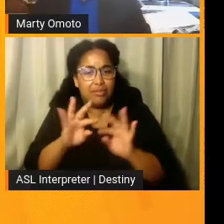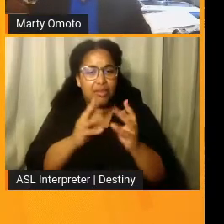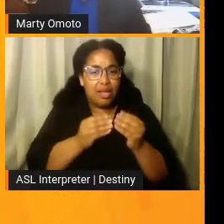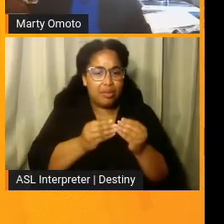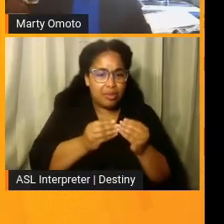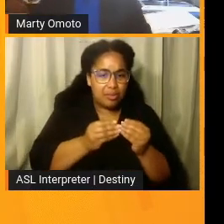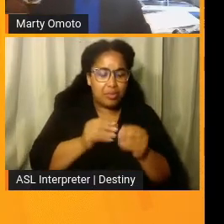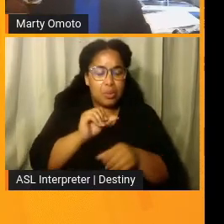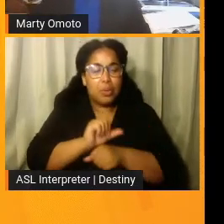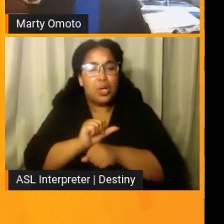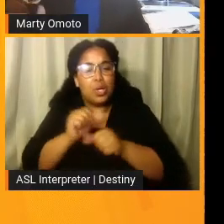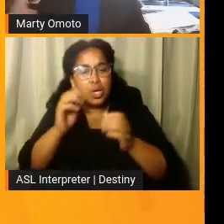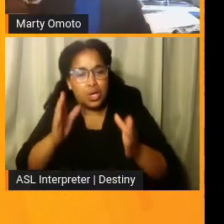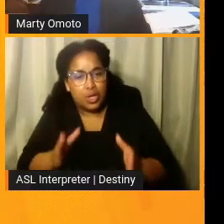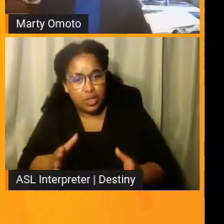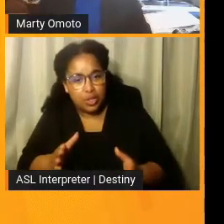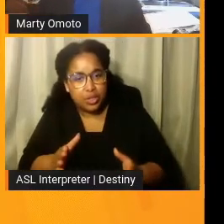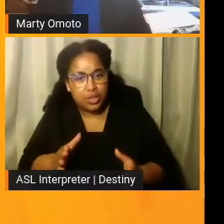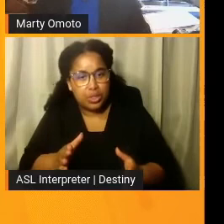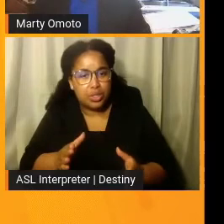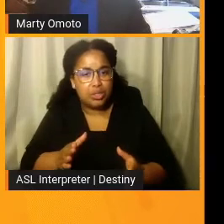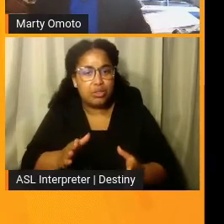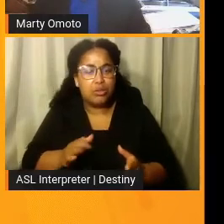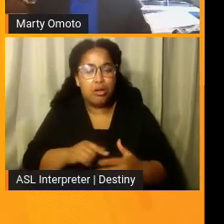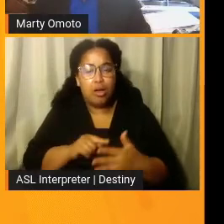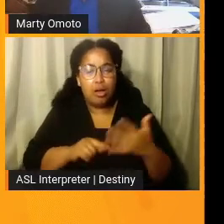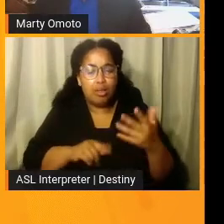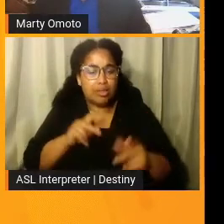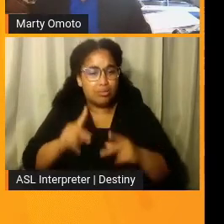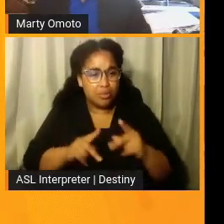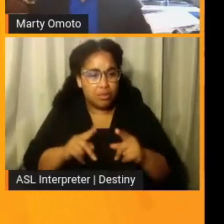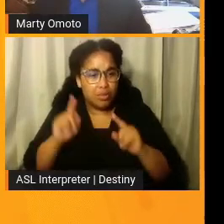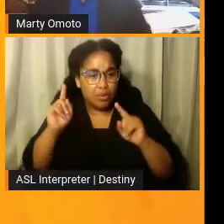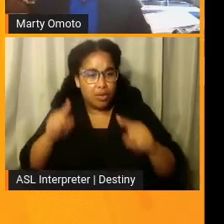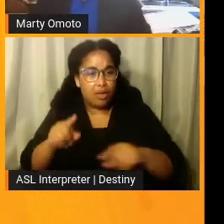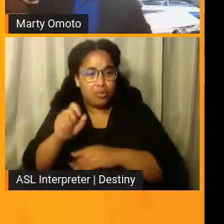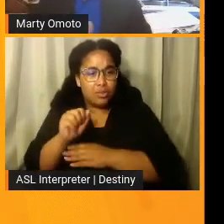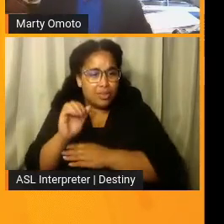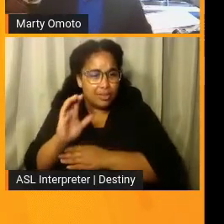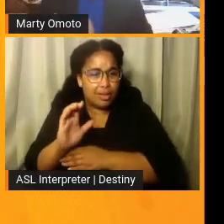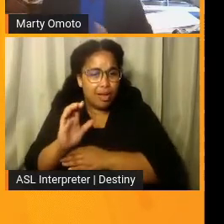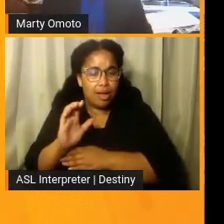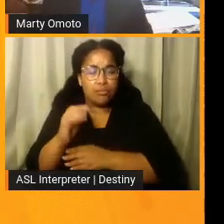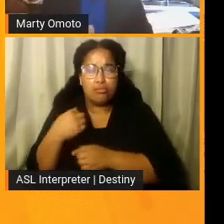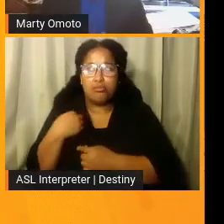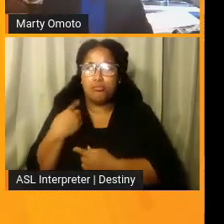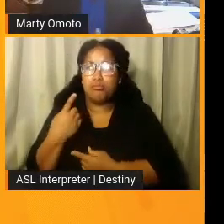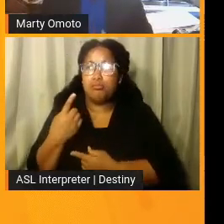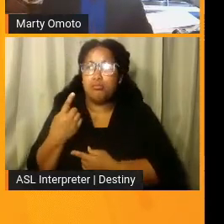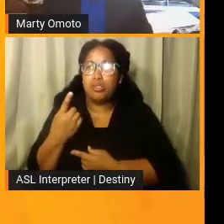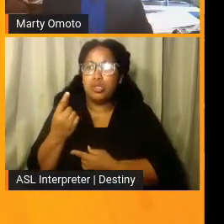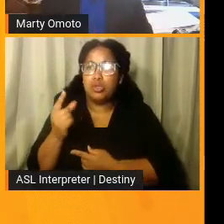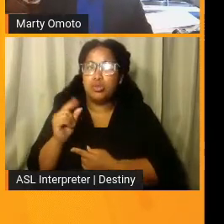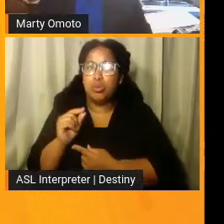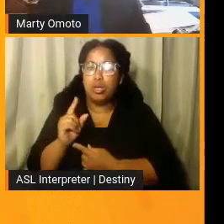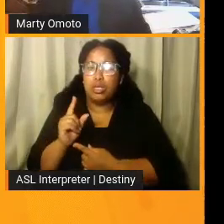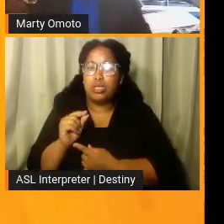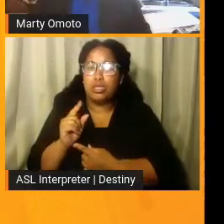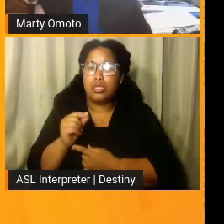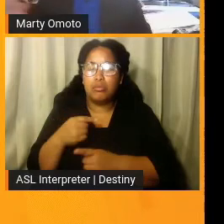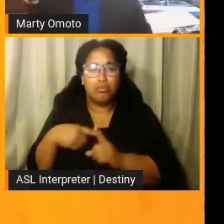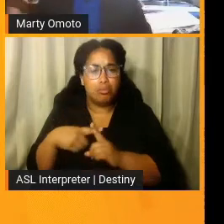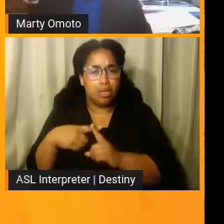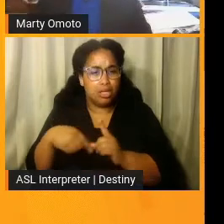workers, uh, all these people came up to Sacramento over the past 20 plus years.